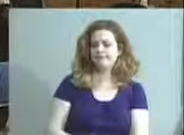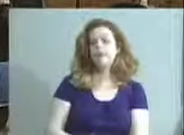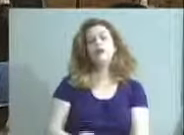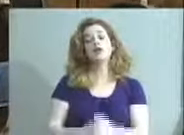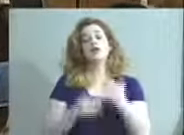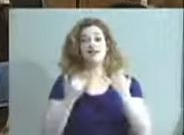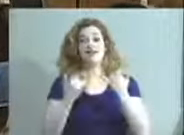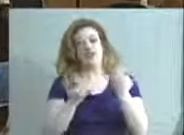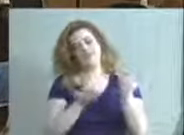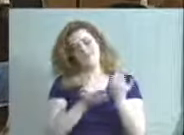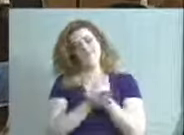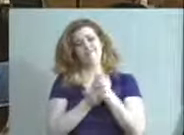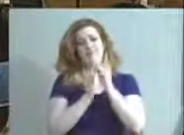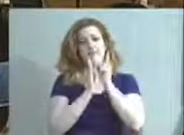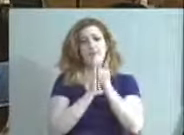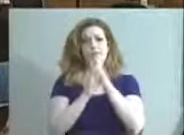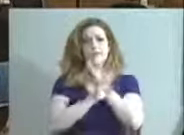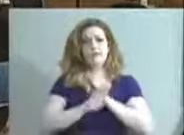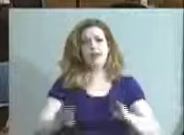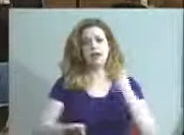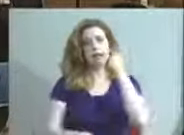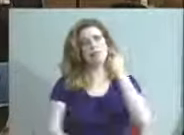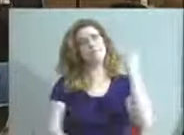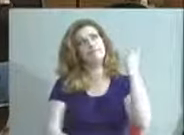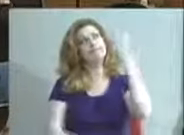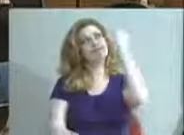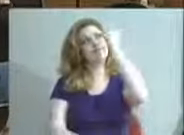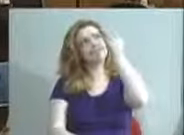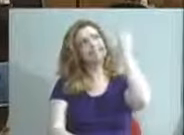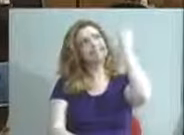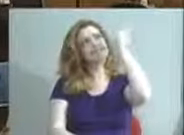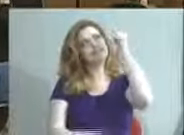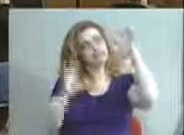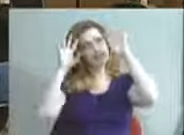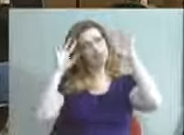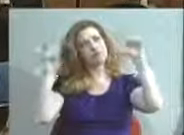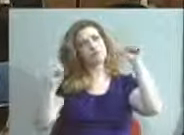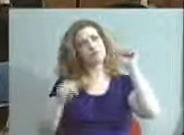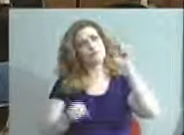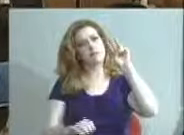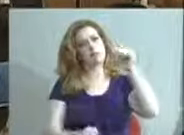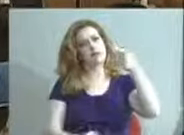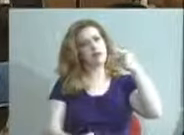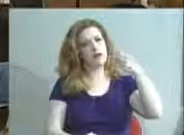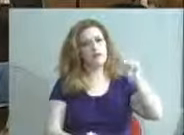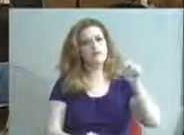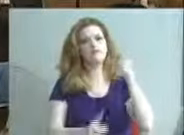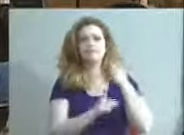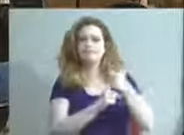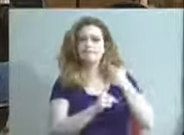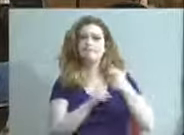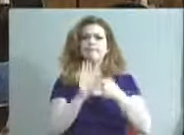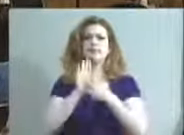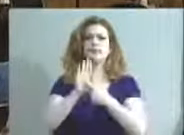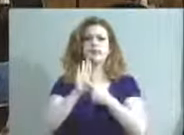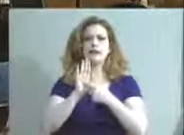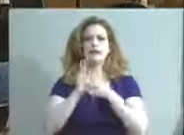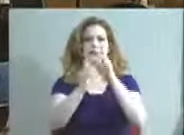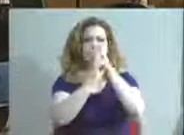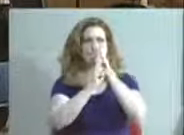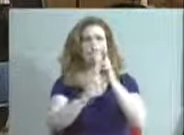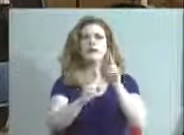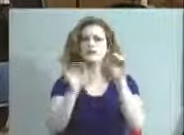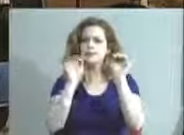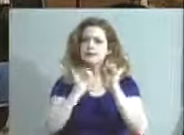our customary moment of silence maybe we reflect on President McGowan's example and strive to bring the same respect to our